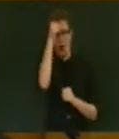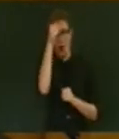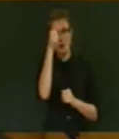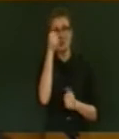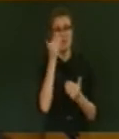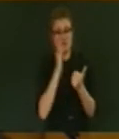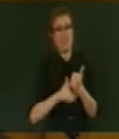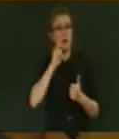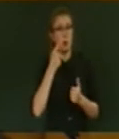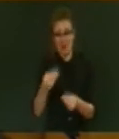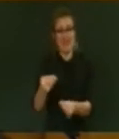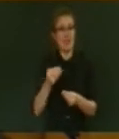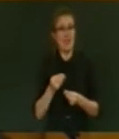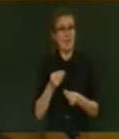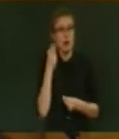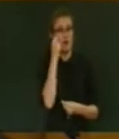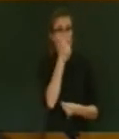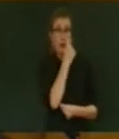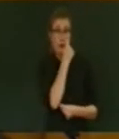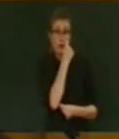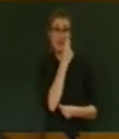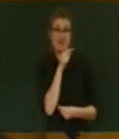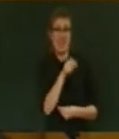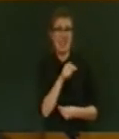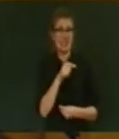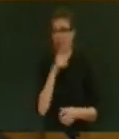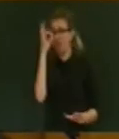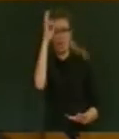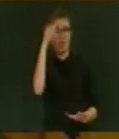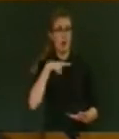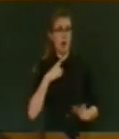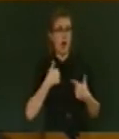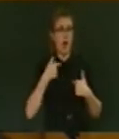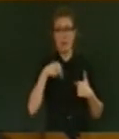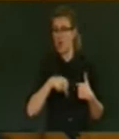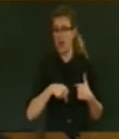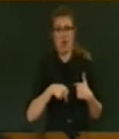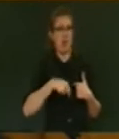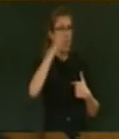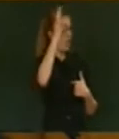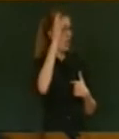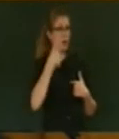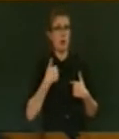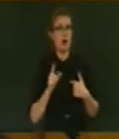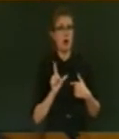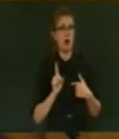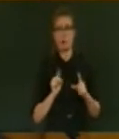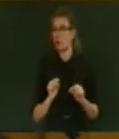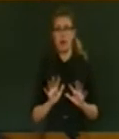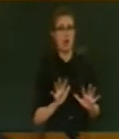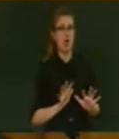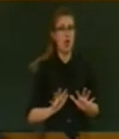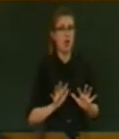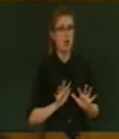sure why he's there. He's not sure what he's actually doing. He knows that under normal circumstances,